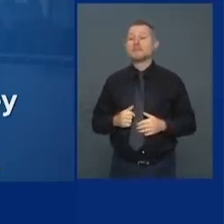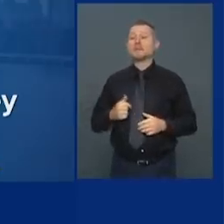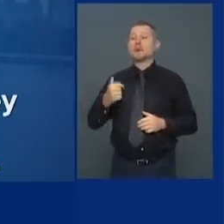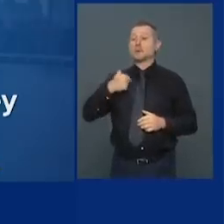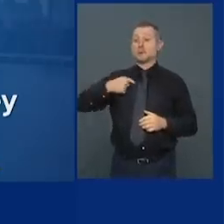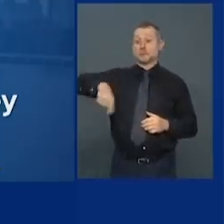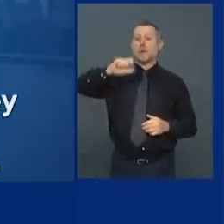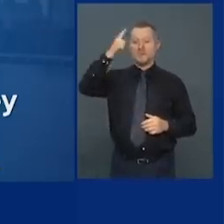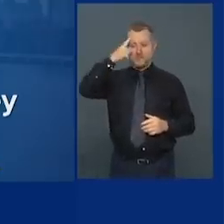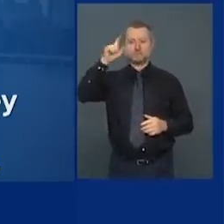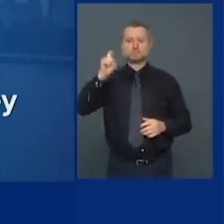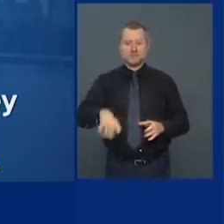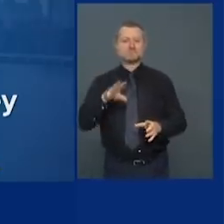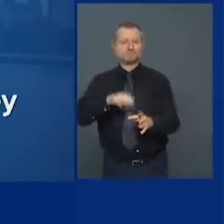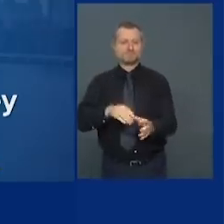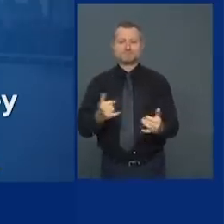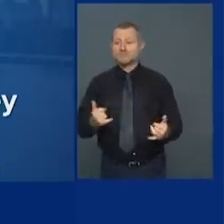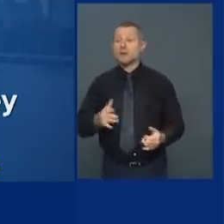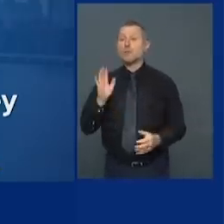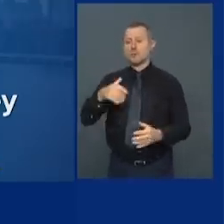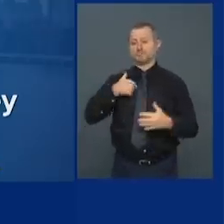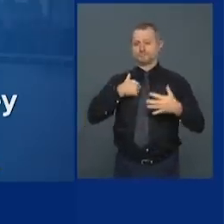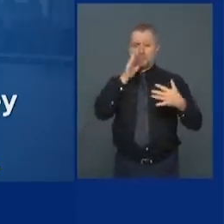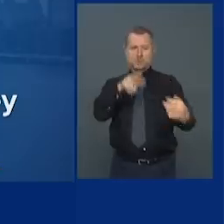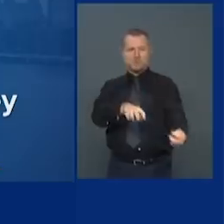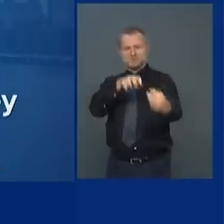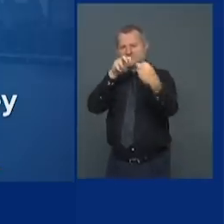religious leaders of the Orthodox community